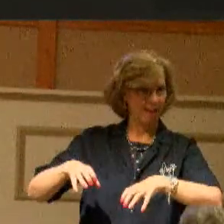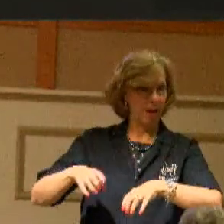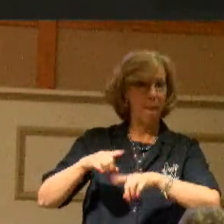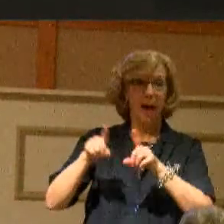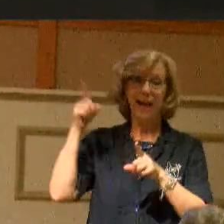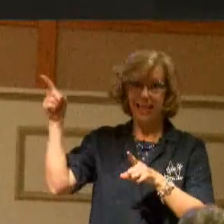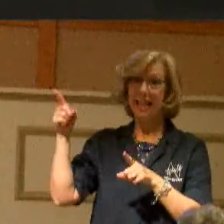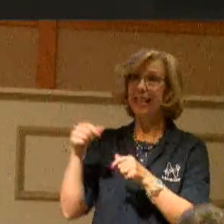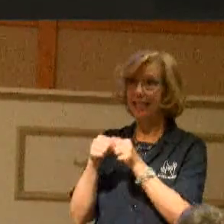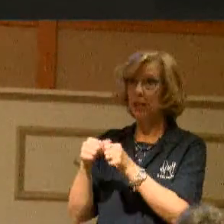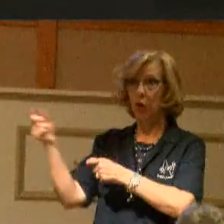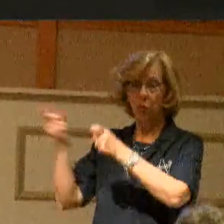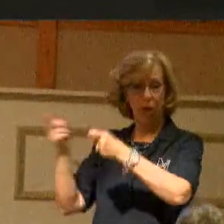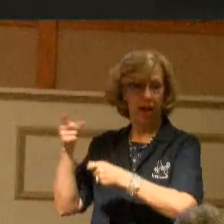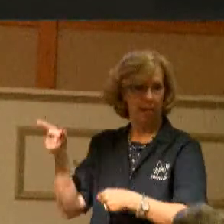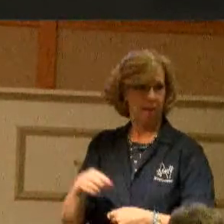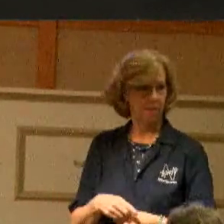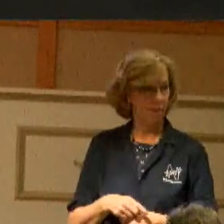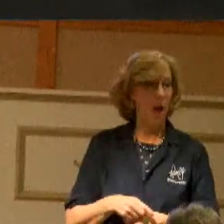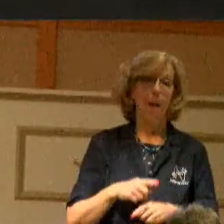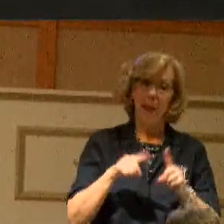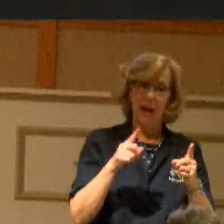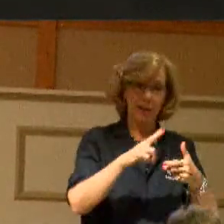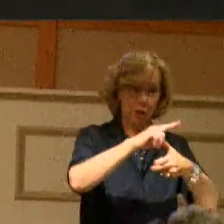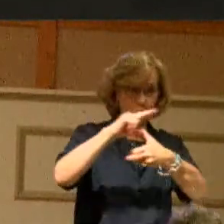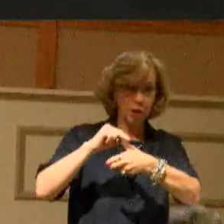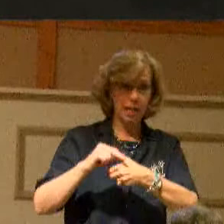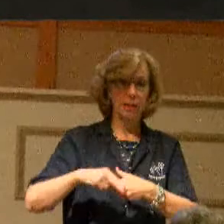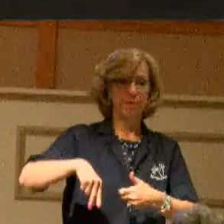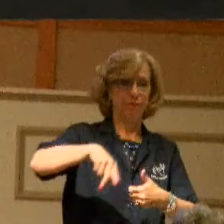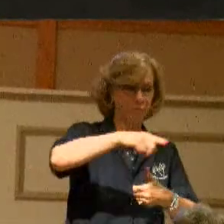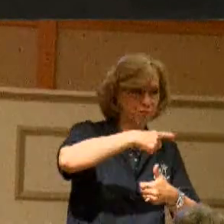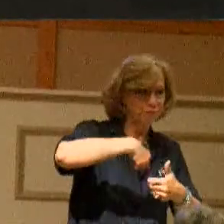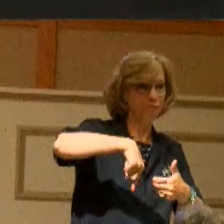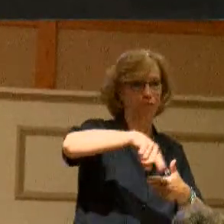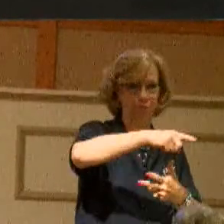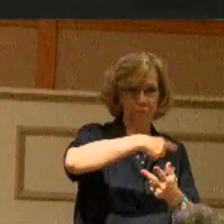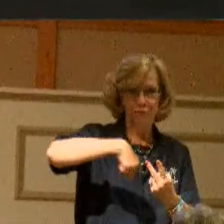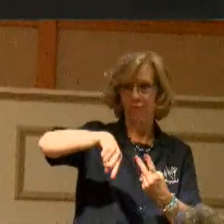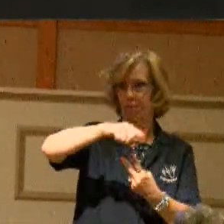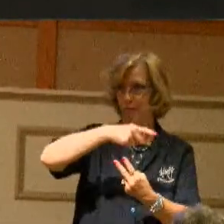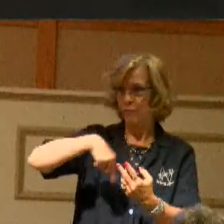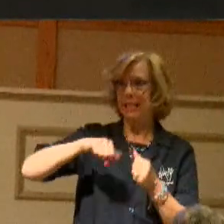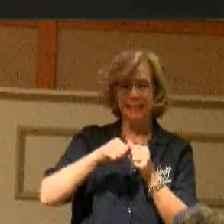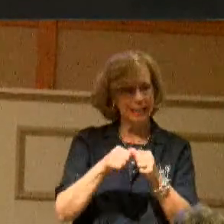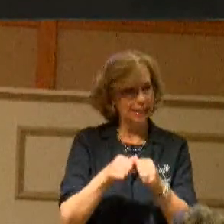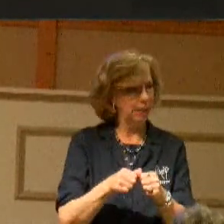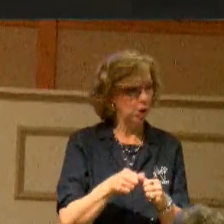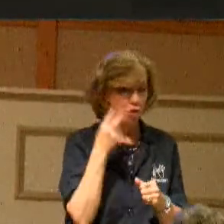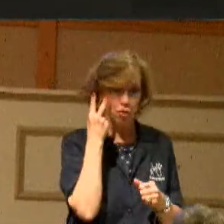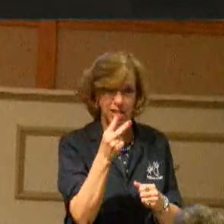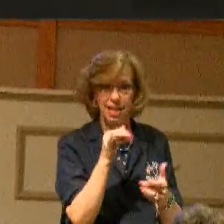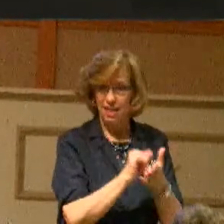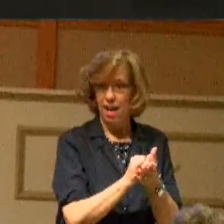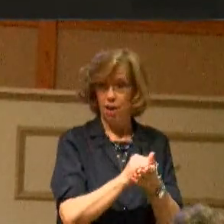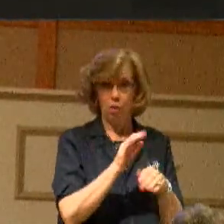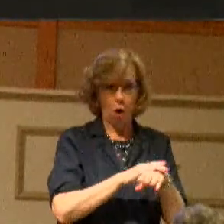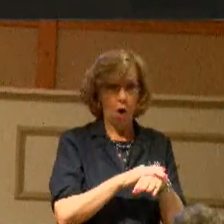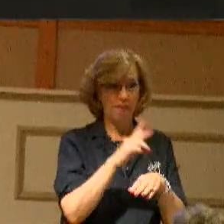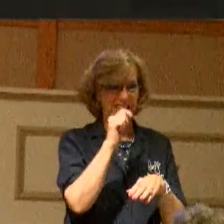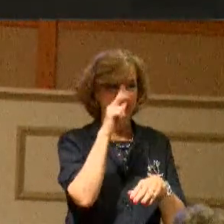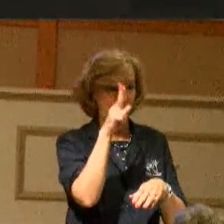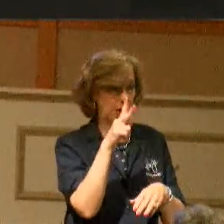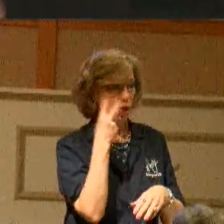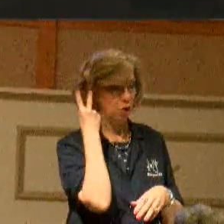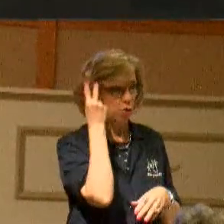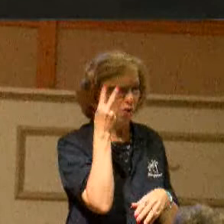That thing's just going on and on. Florence is just still going. Every time you look at that, when you see that in the news, I want you to